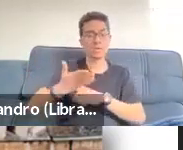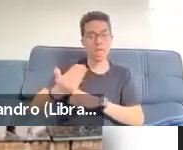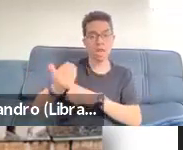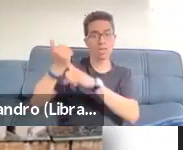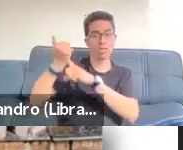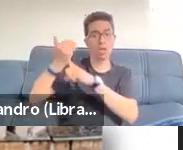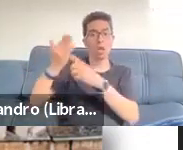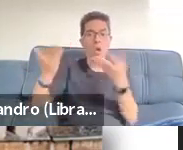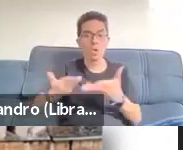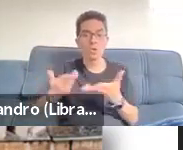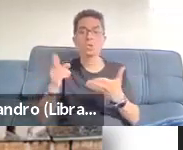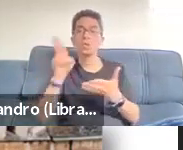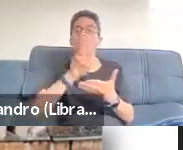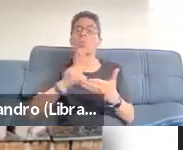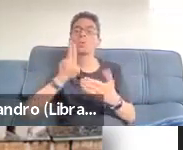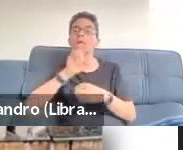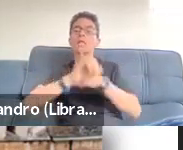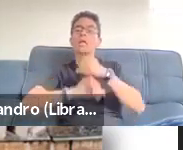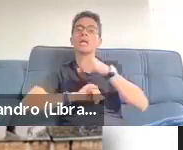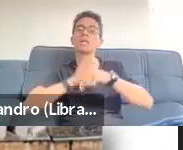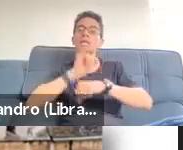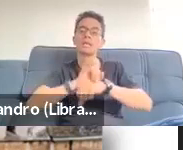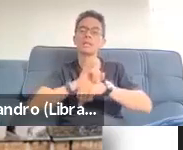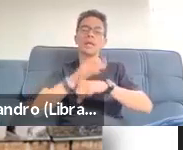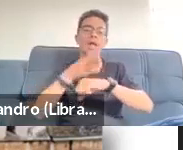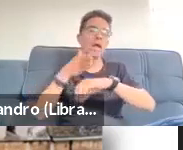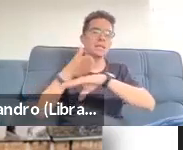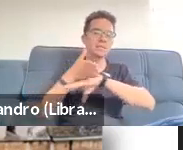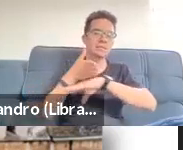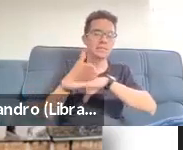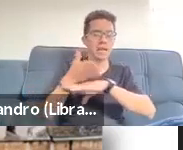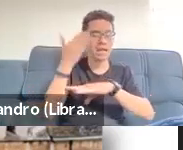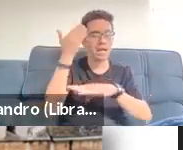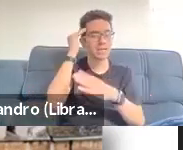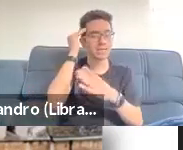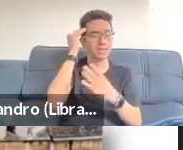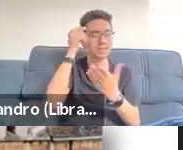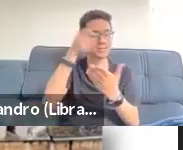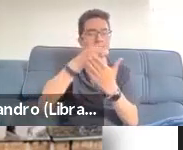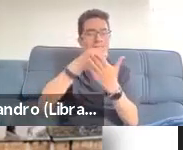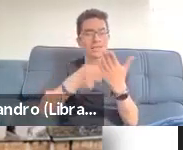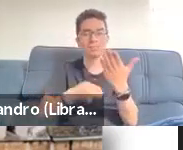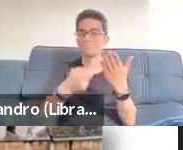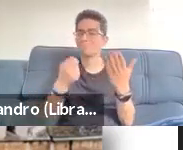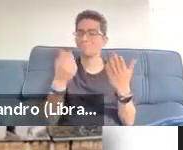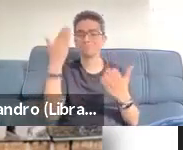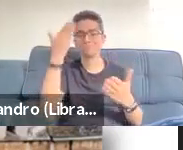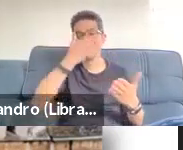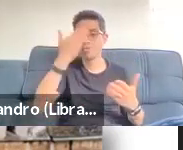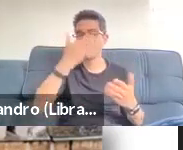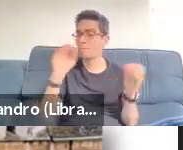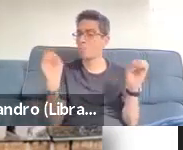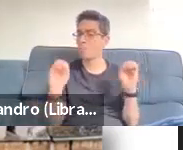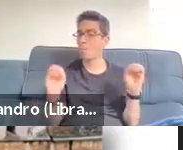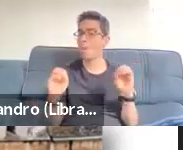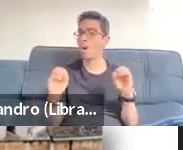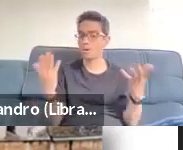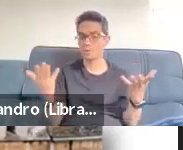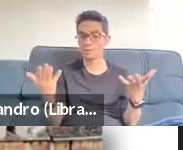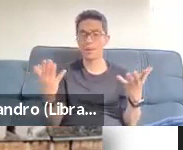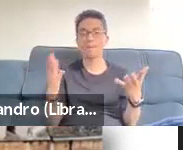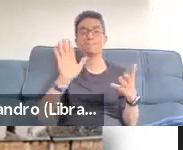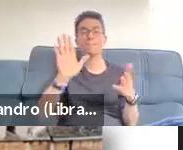gray area, which for our purposes may or may not be that important. You know, professionally, it becomes an issue of